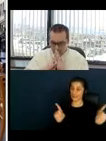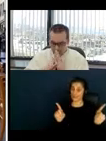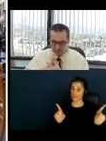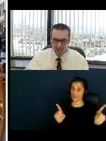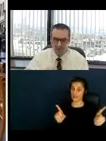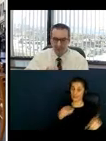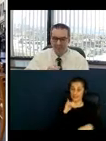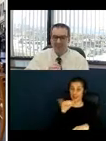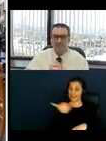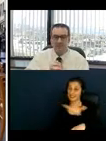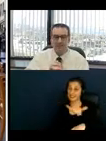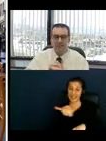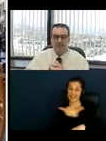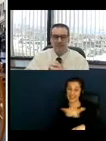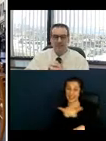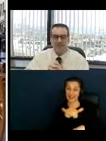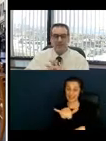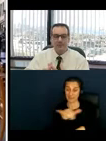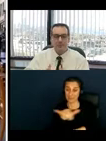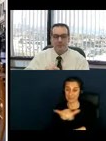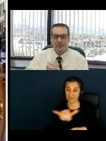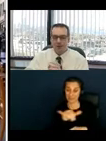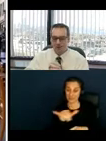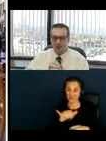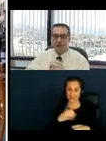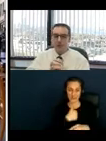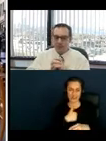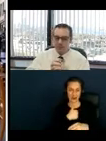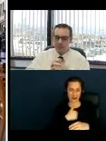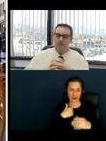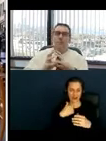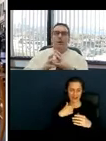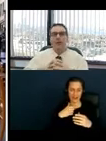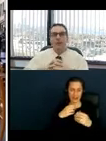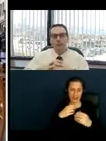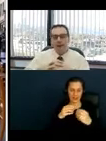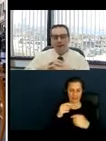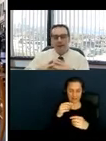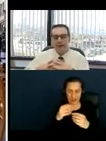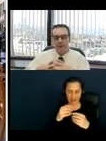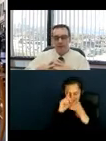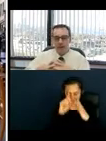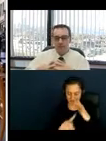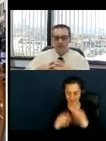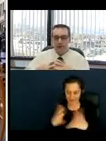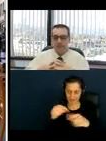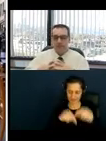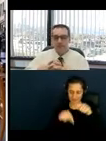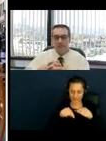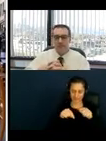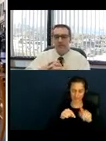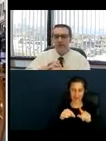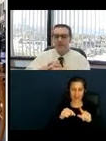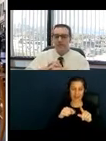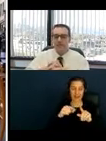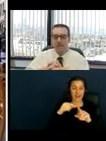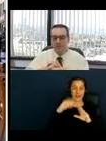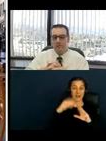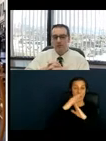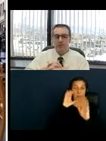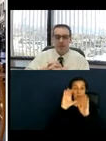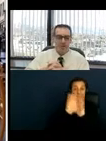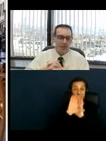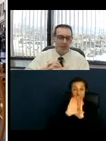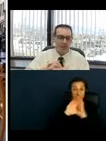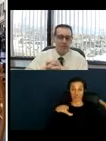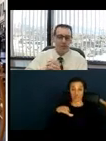I'm so sorry, I just lost my place. Let me start over. So for example, the covered parklet provided in the in top photograph is considered separate